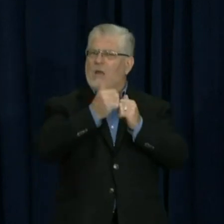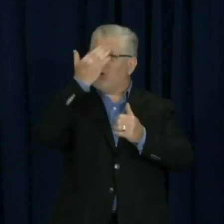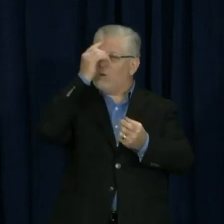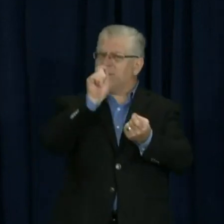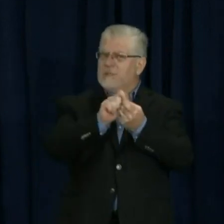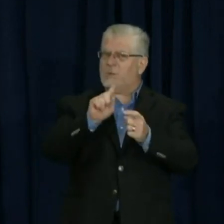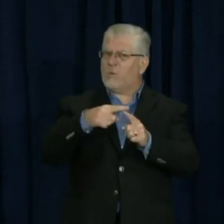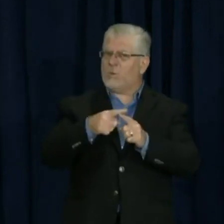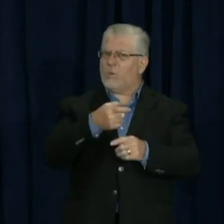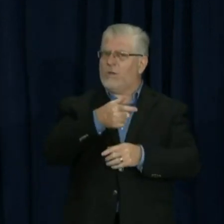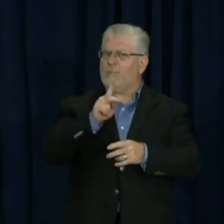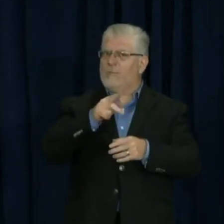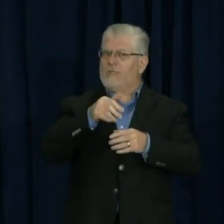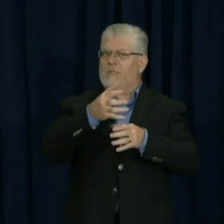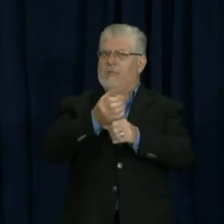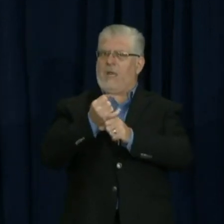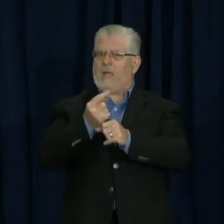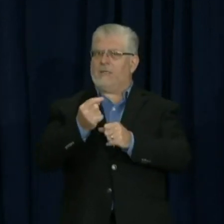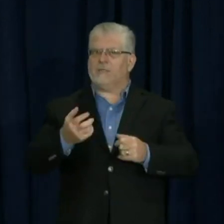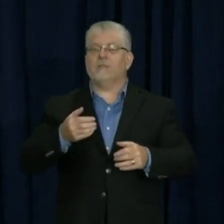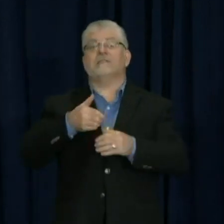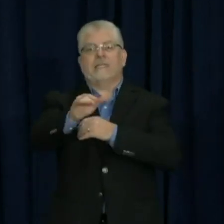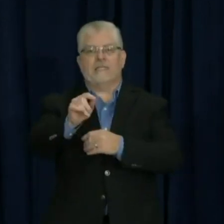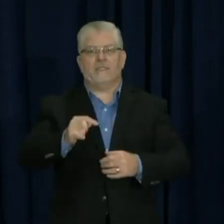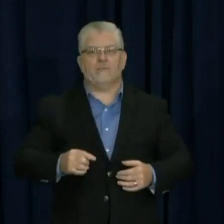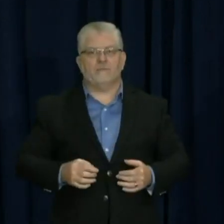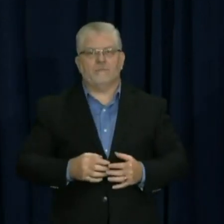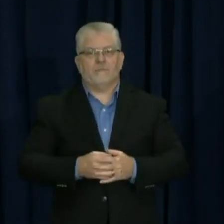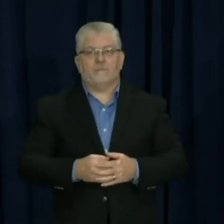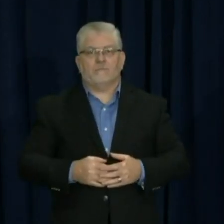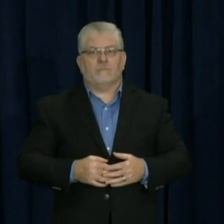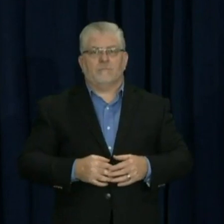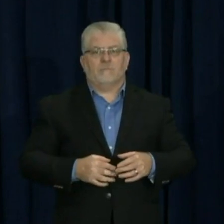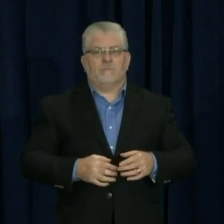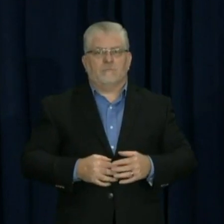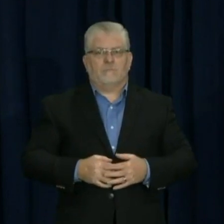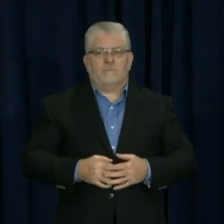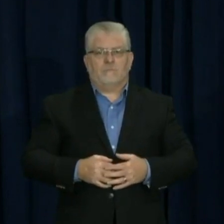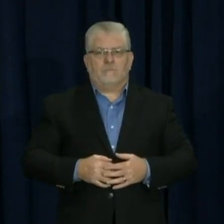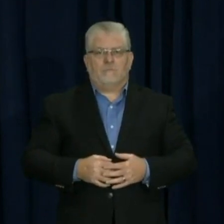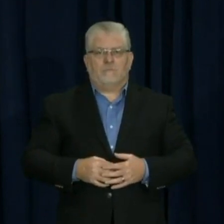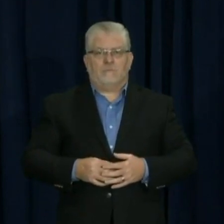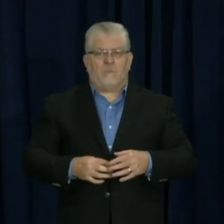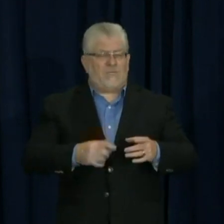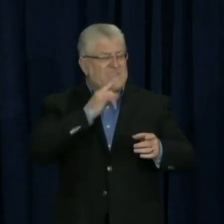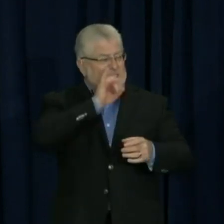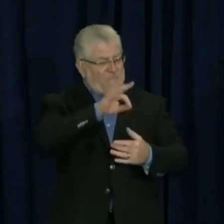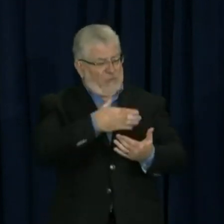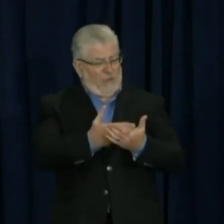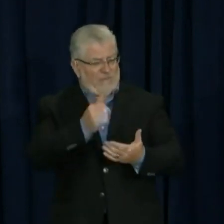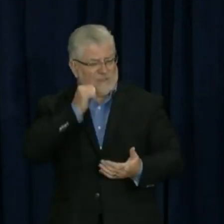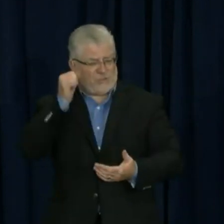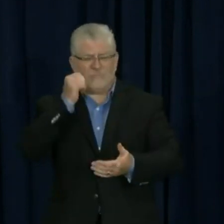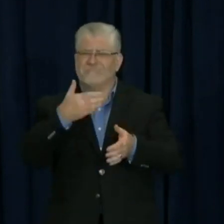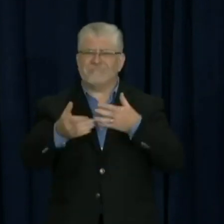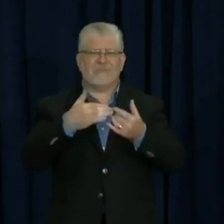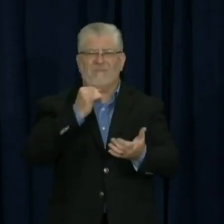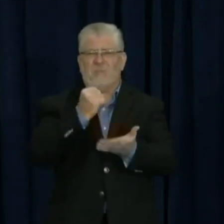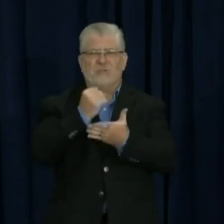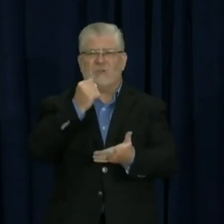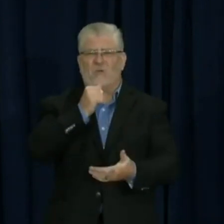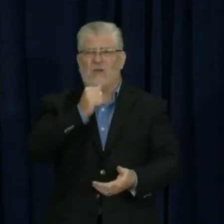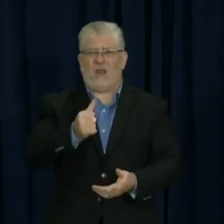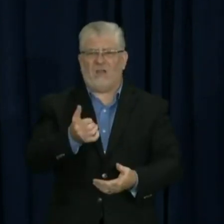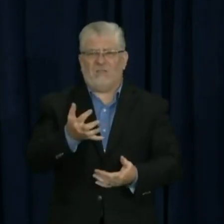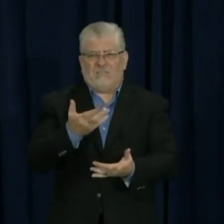He may be confusing. So anything that arrived yesterday doesn't matter whether it's postmarked or not. Anything that arrived yesterday is a valid vote. That's what Pennsylvania law has